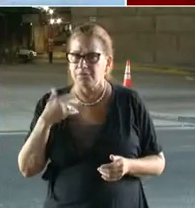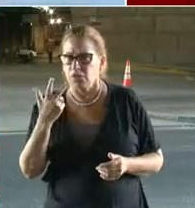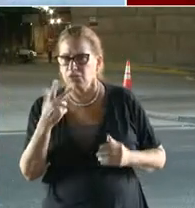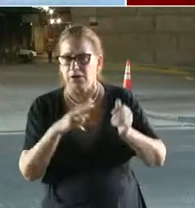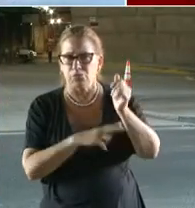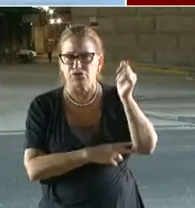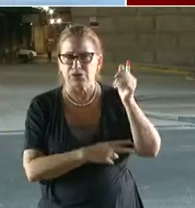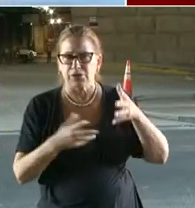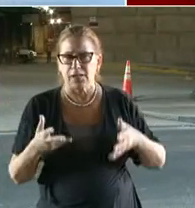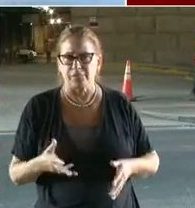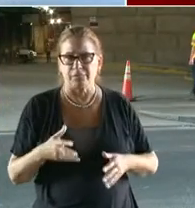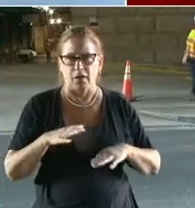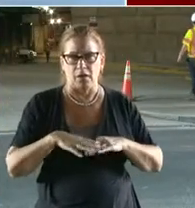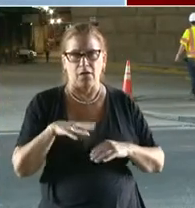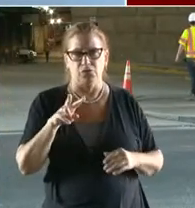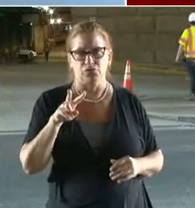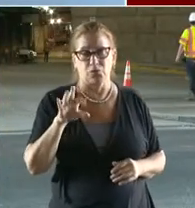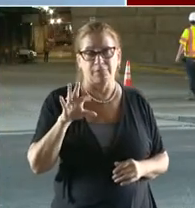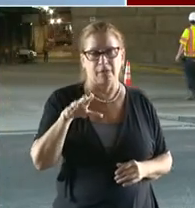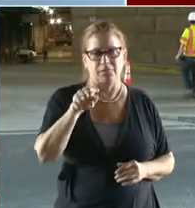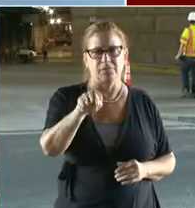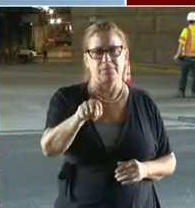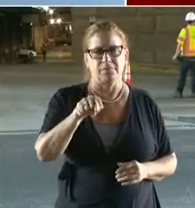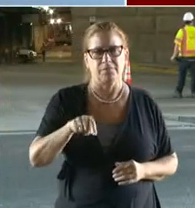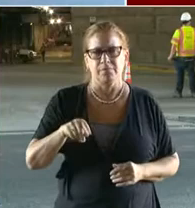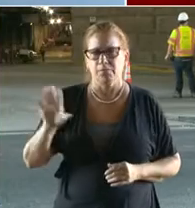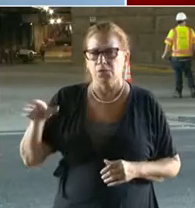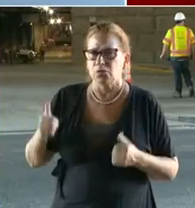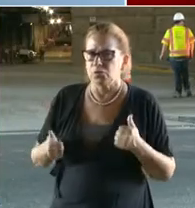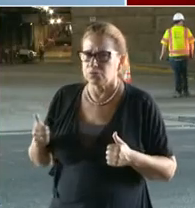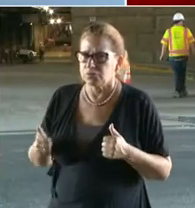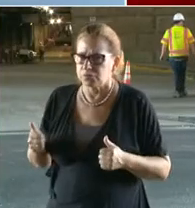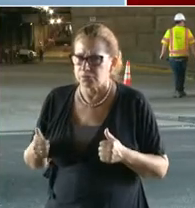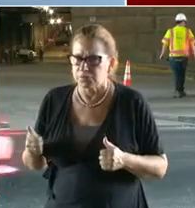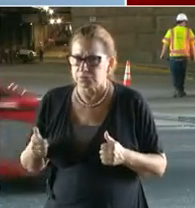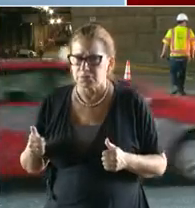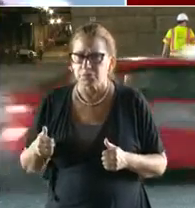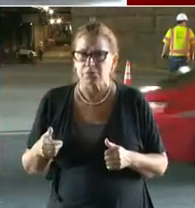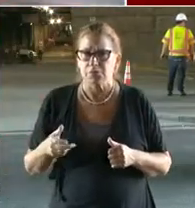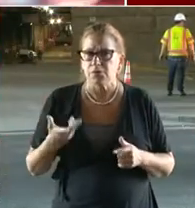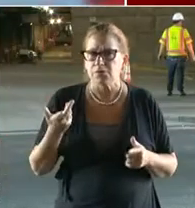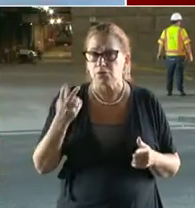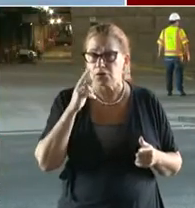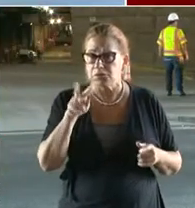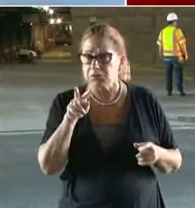pedestrian bridges left over. What assurance can you give the residents that those bridges are safe?